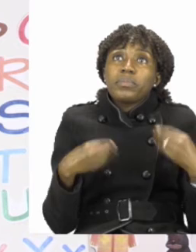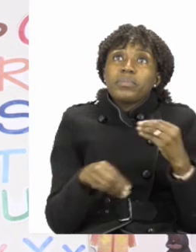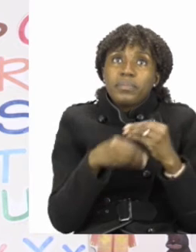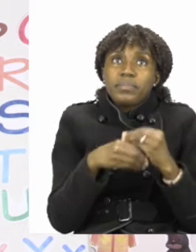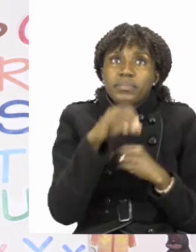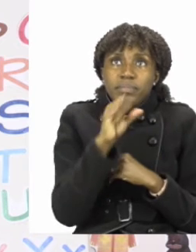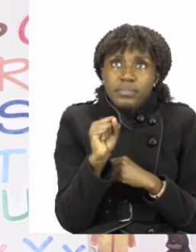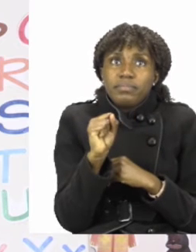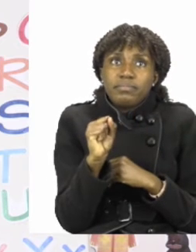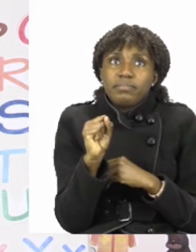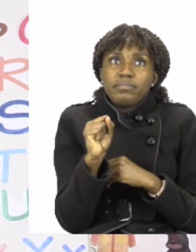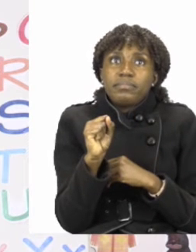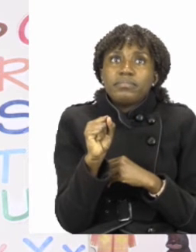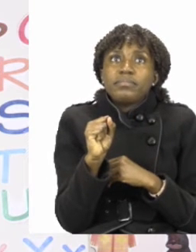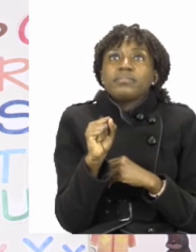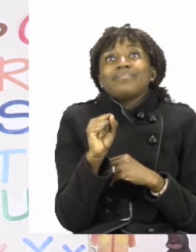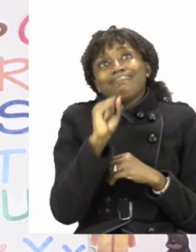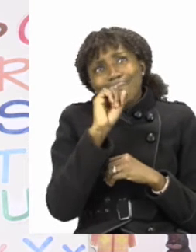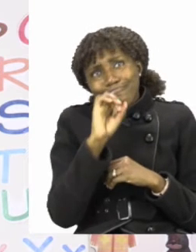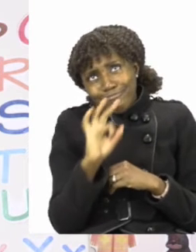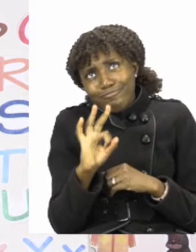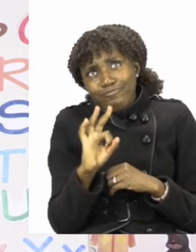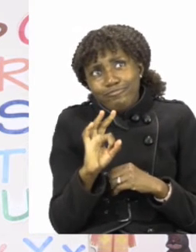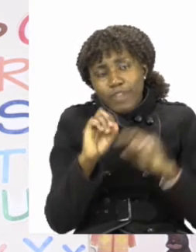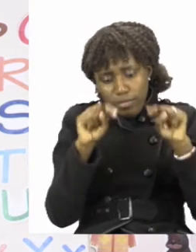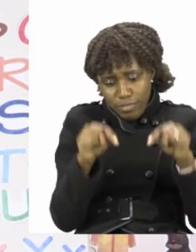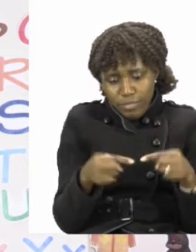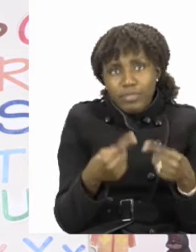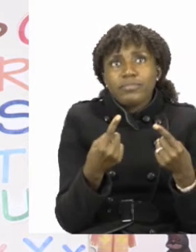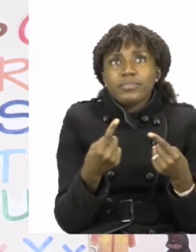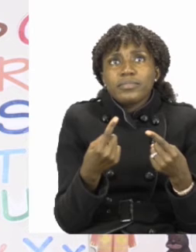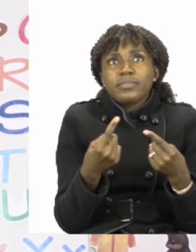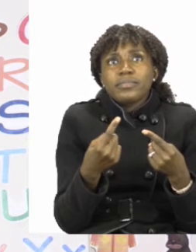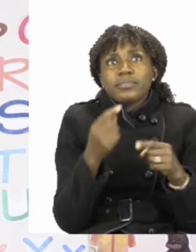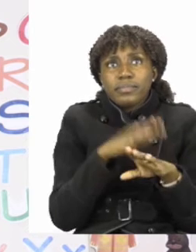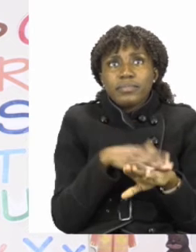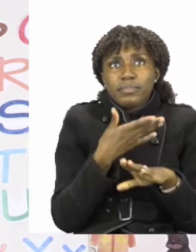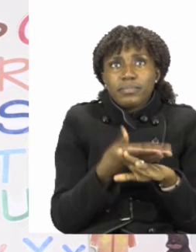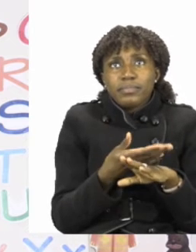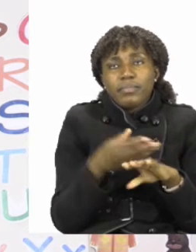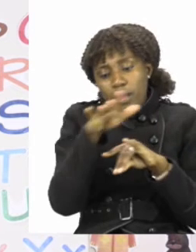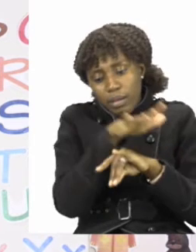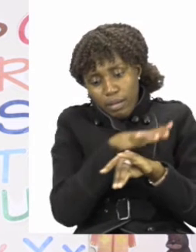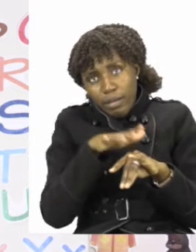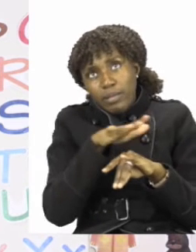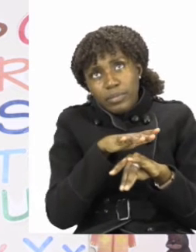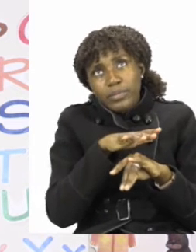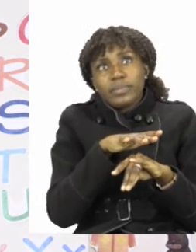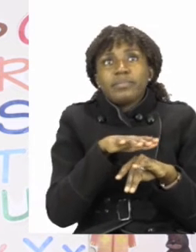an S at the end. And then for certain things like an animal or